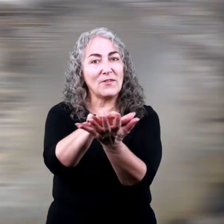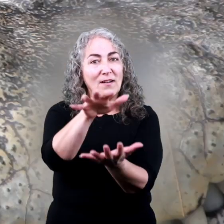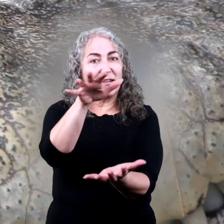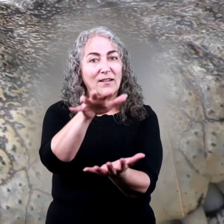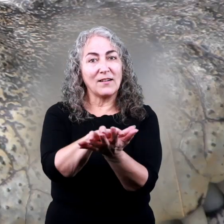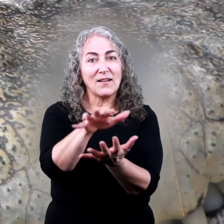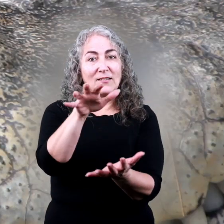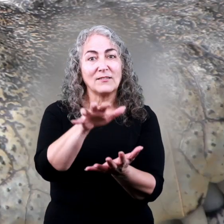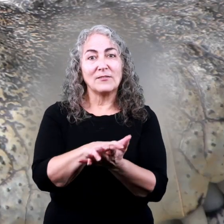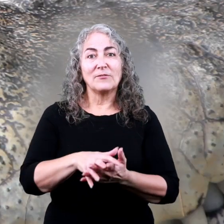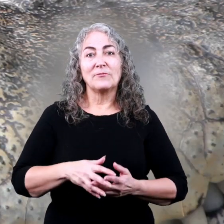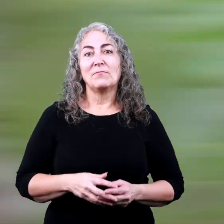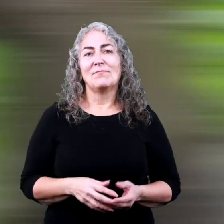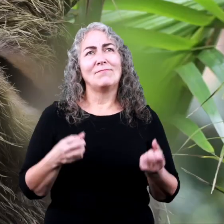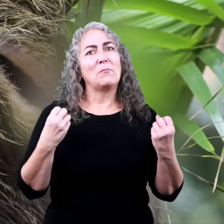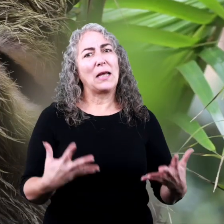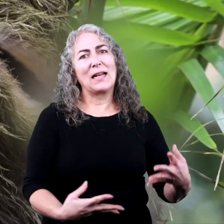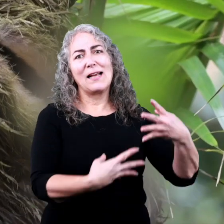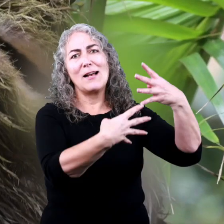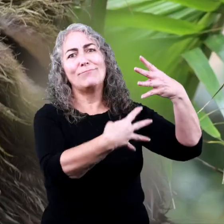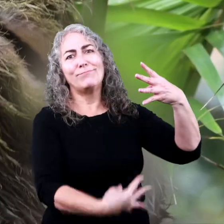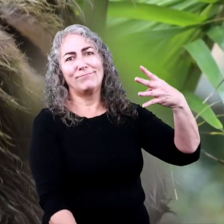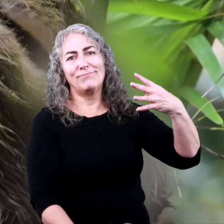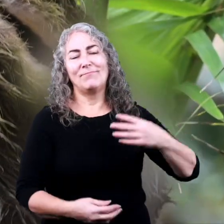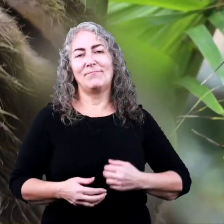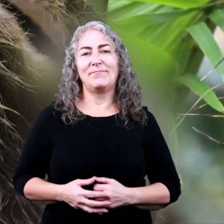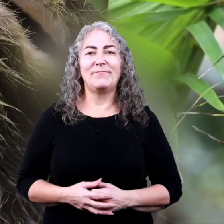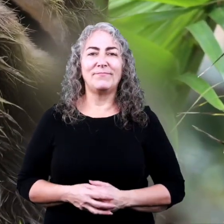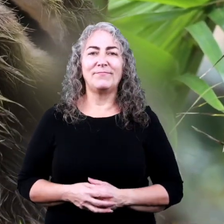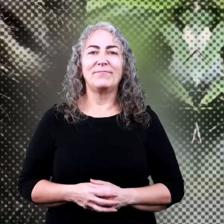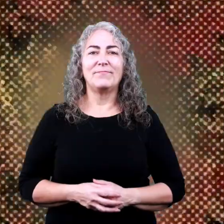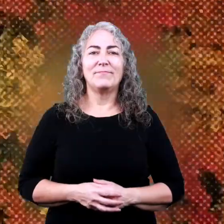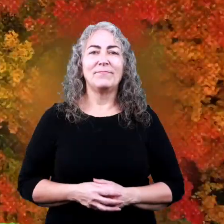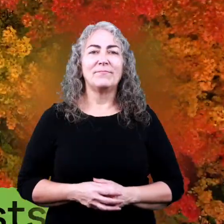and crocodiles, and so many more.